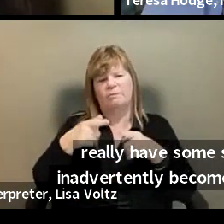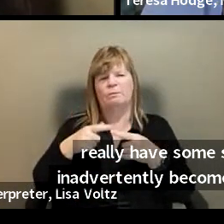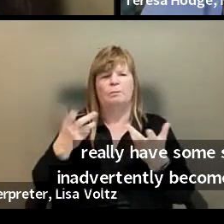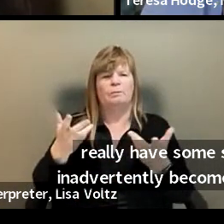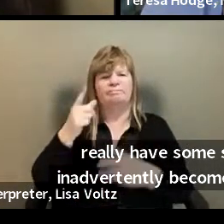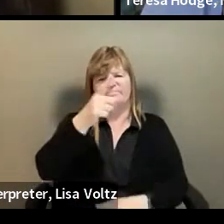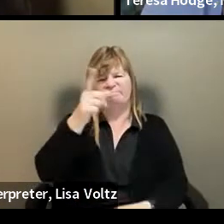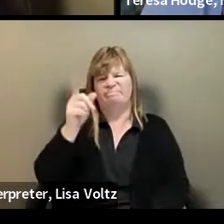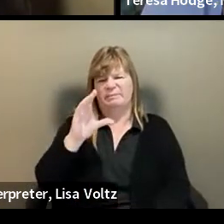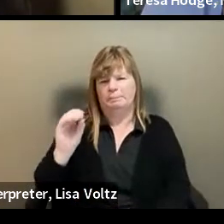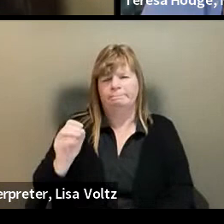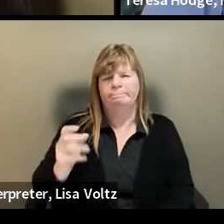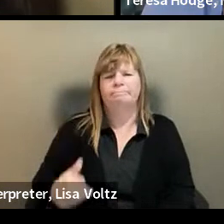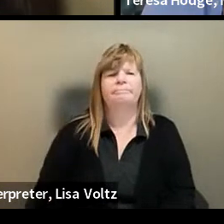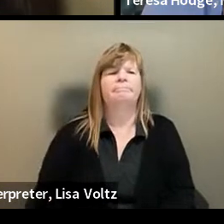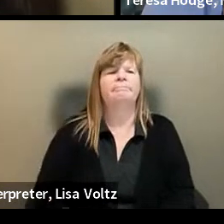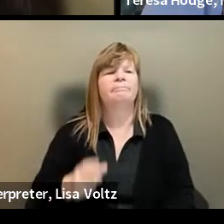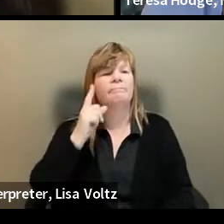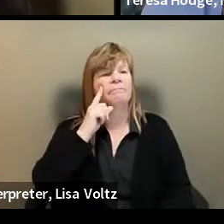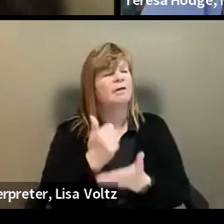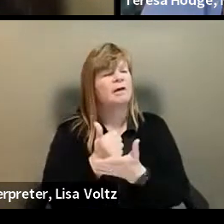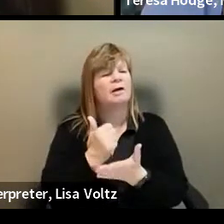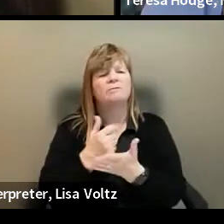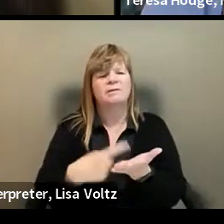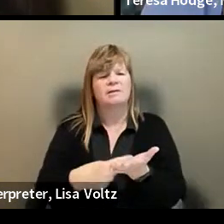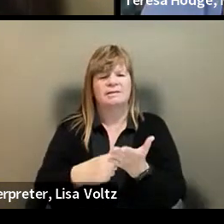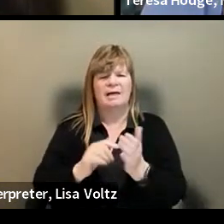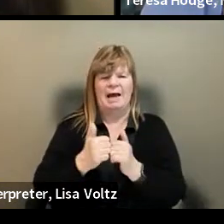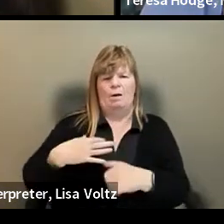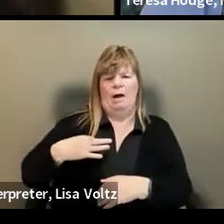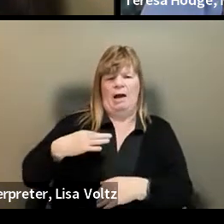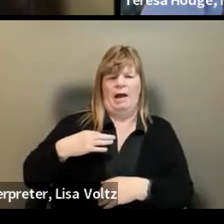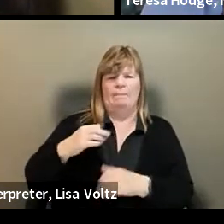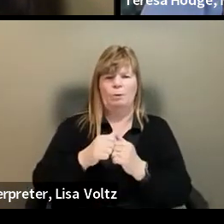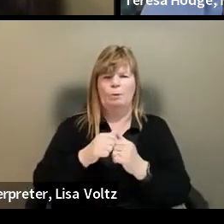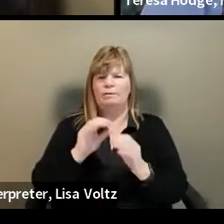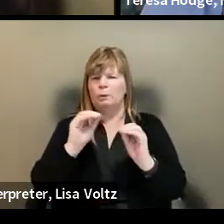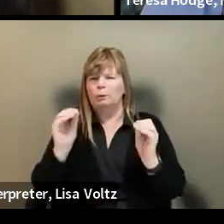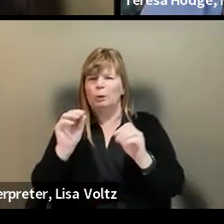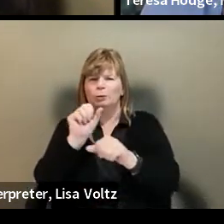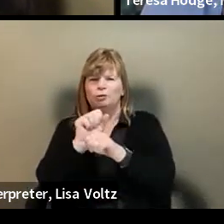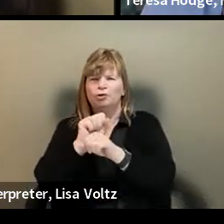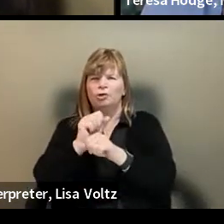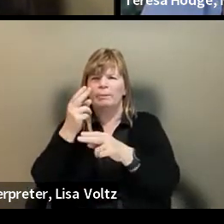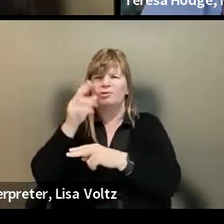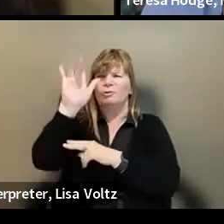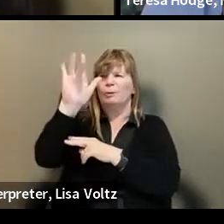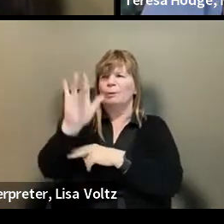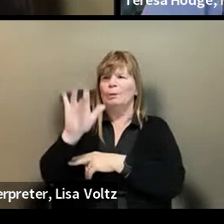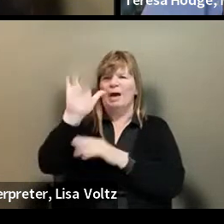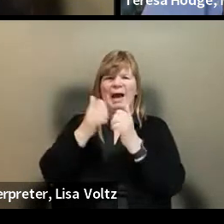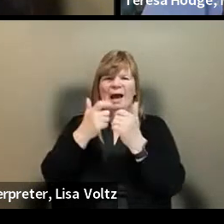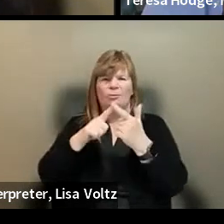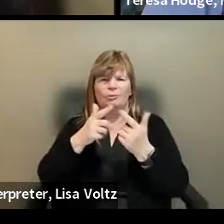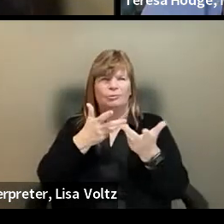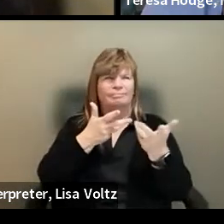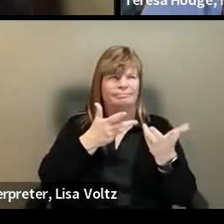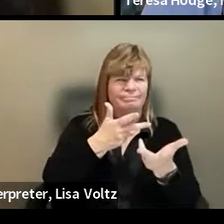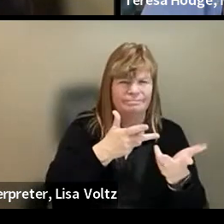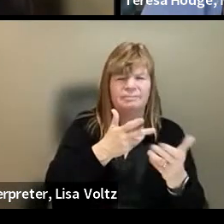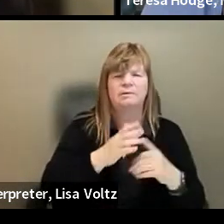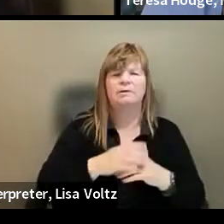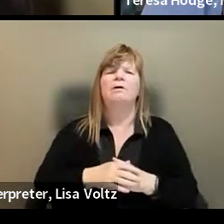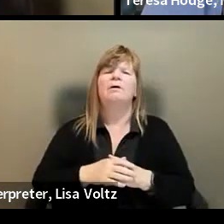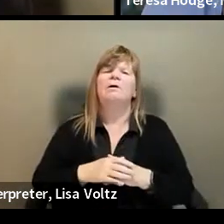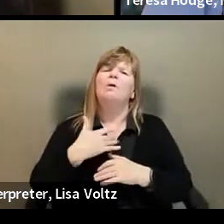So I think it's helpful to discuss how applicants with employment gaps may want to approach the job search. So I would like to